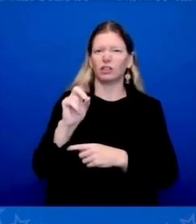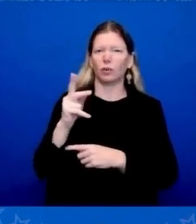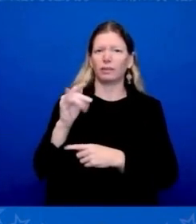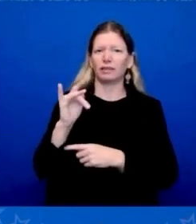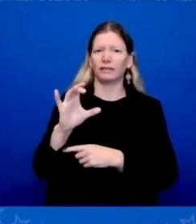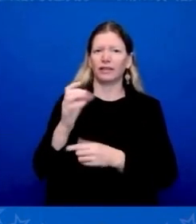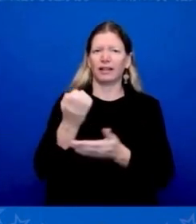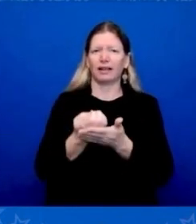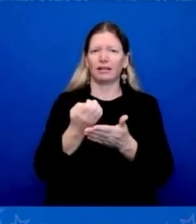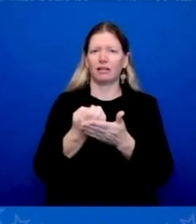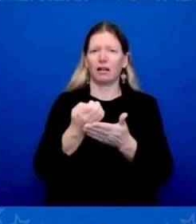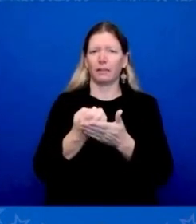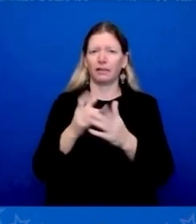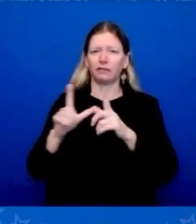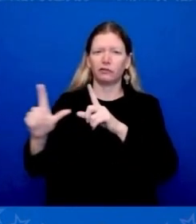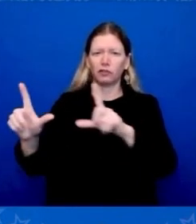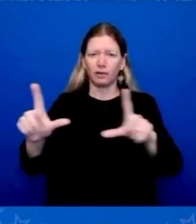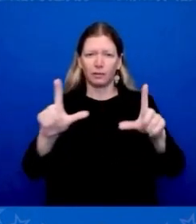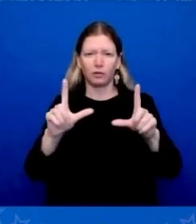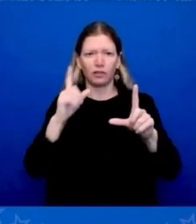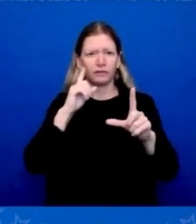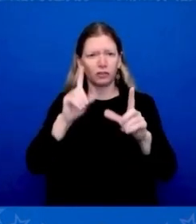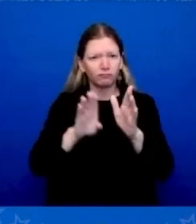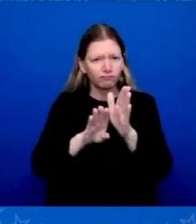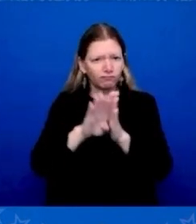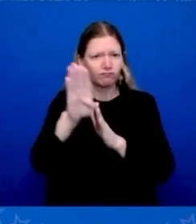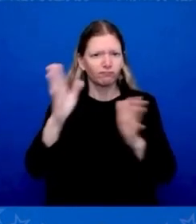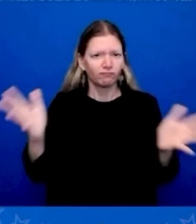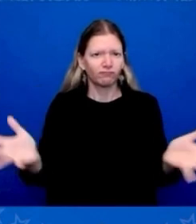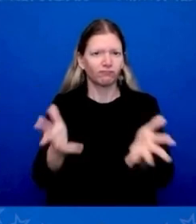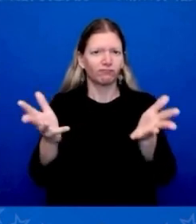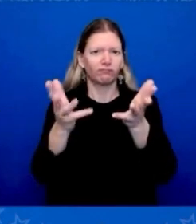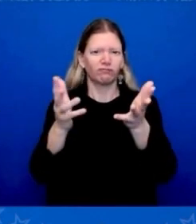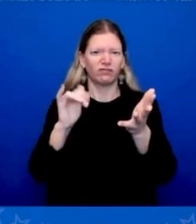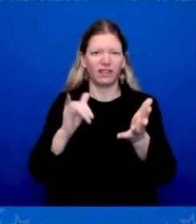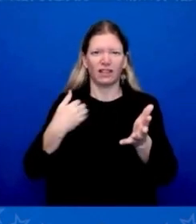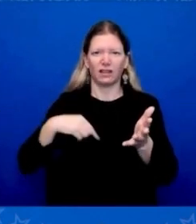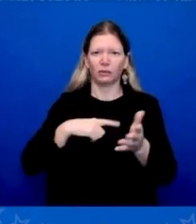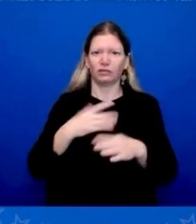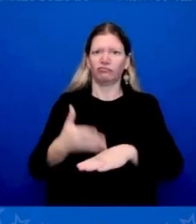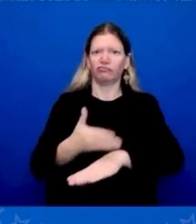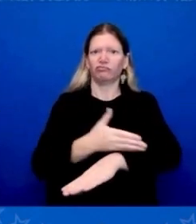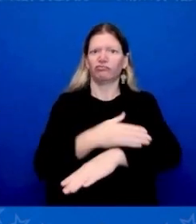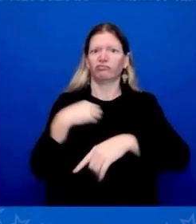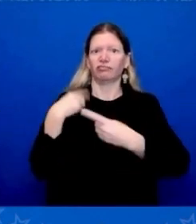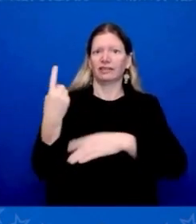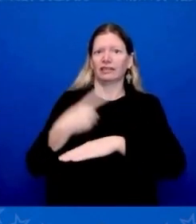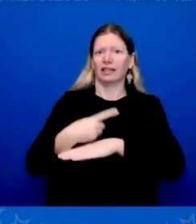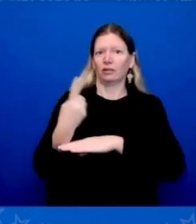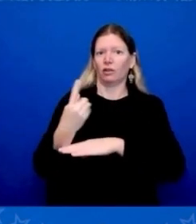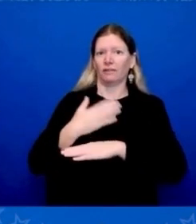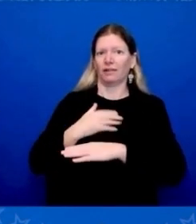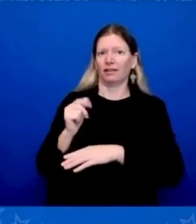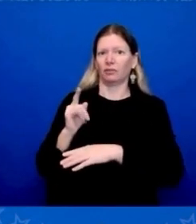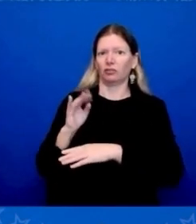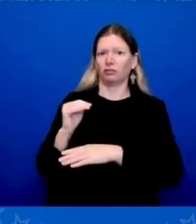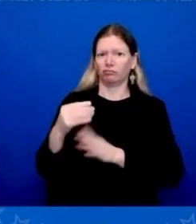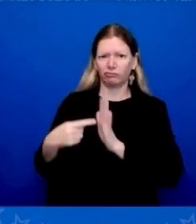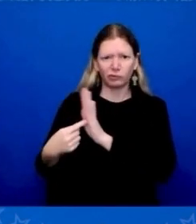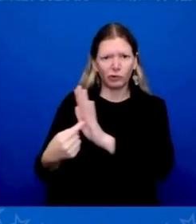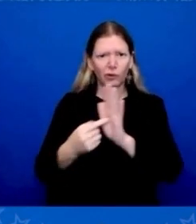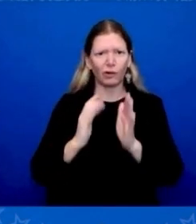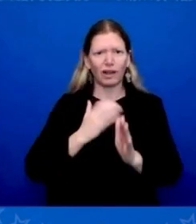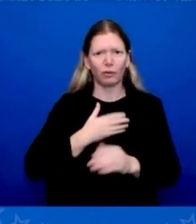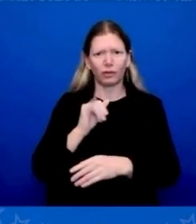to demonstrate to our Indo-Pacific partners and to the world, the United States is a Pacific nation, and we're not going